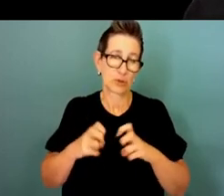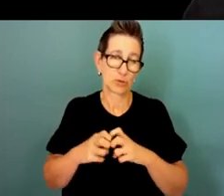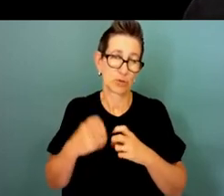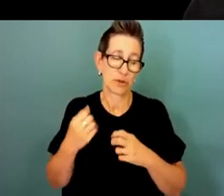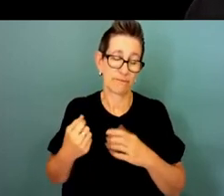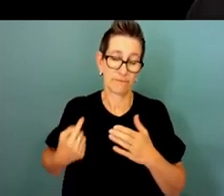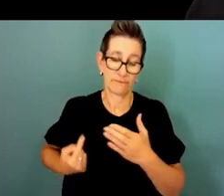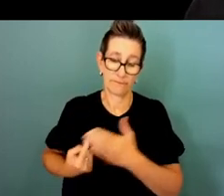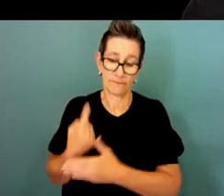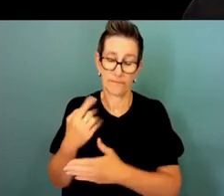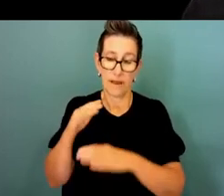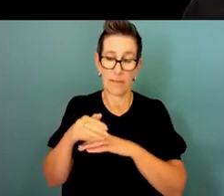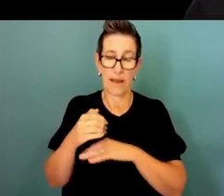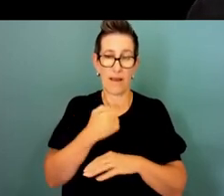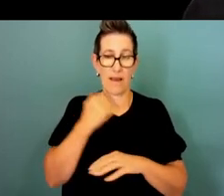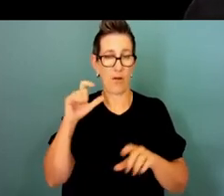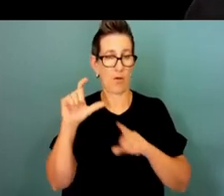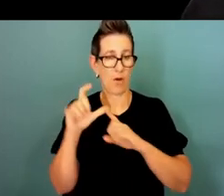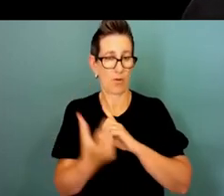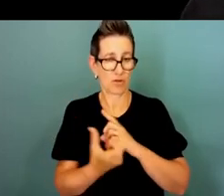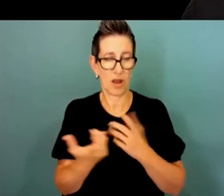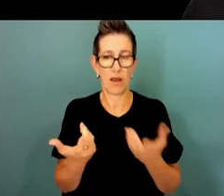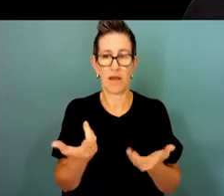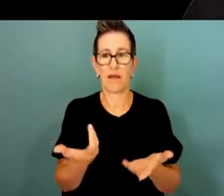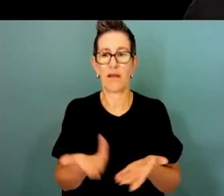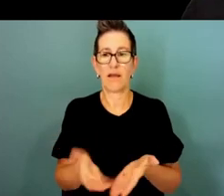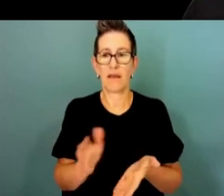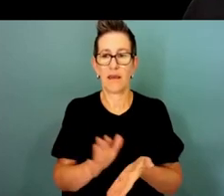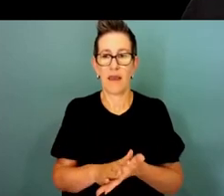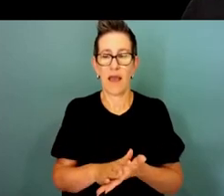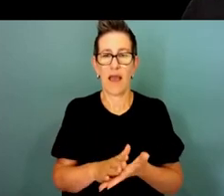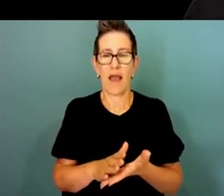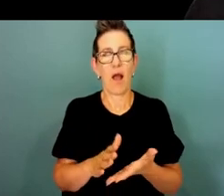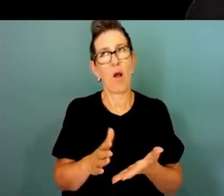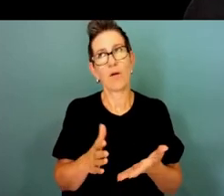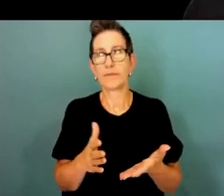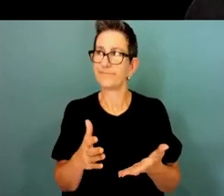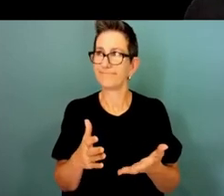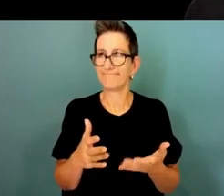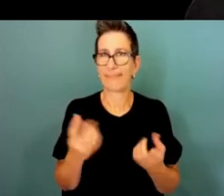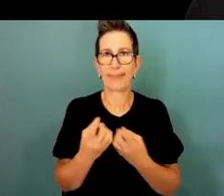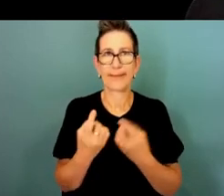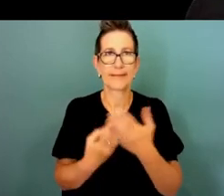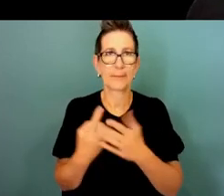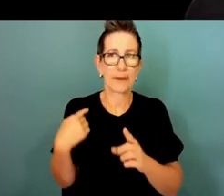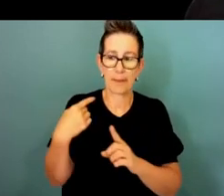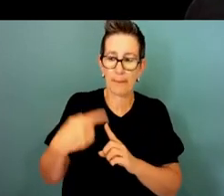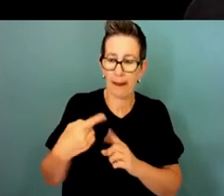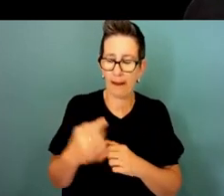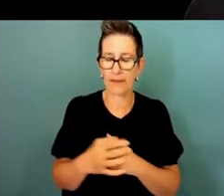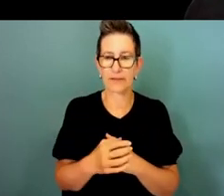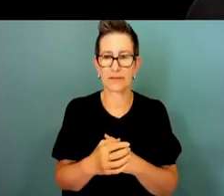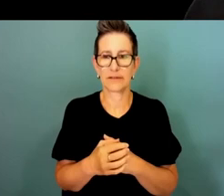culture and how organisations work and leadership there have been issues thrown up around how you handle